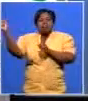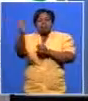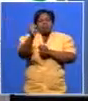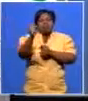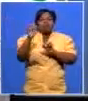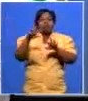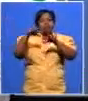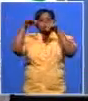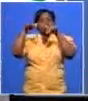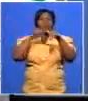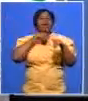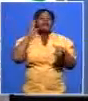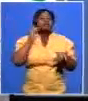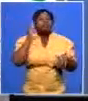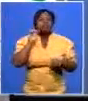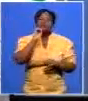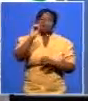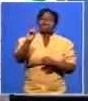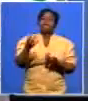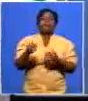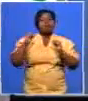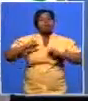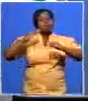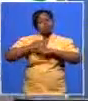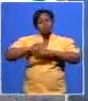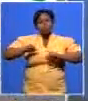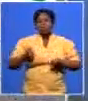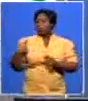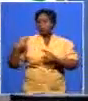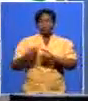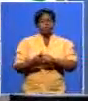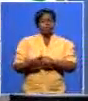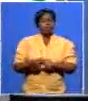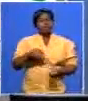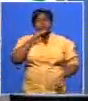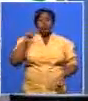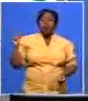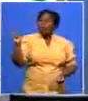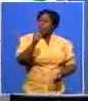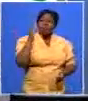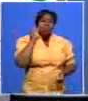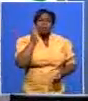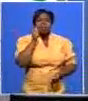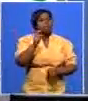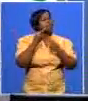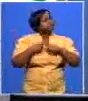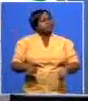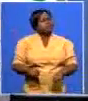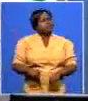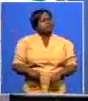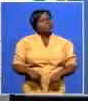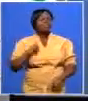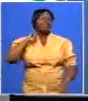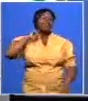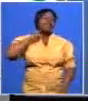their particular experience history competence and all of those sorts of things they certainly were not all white men that is a complete myth